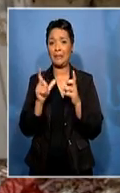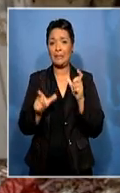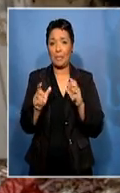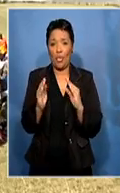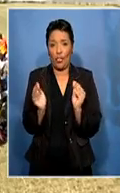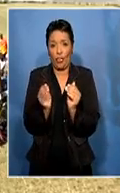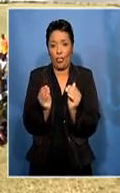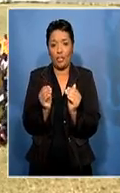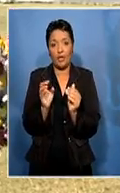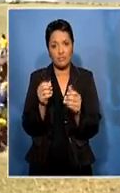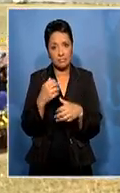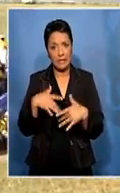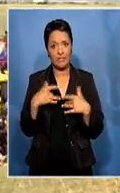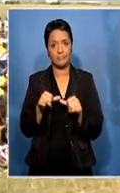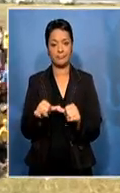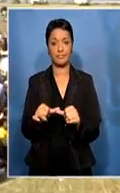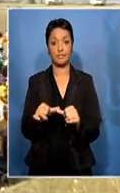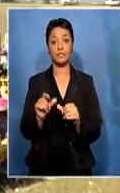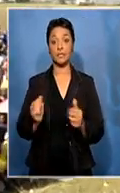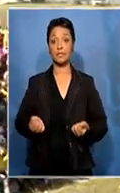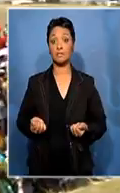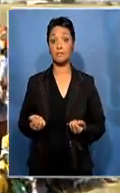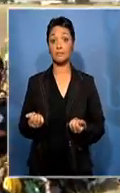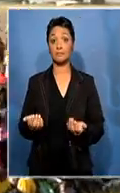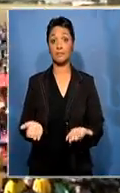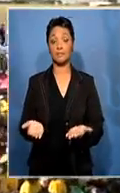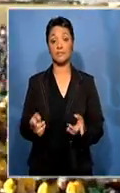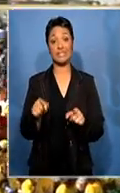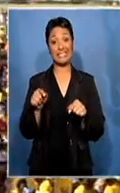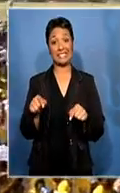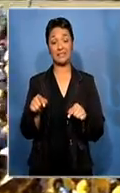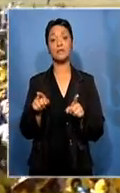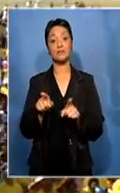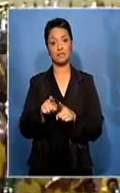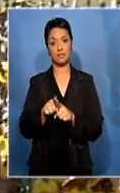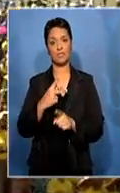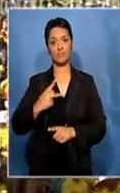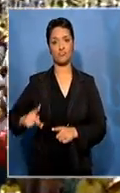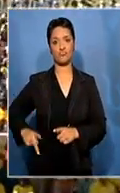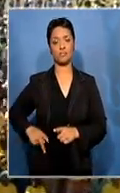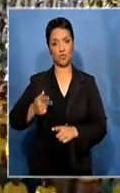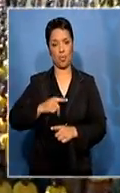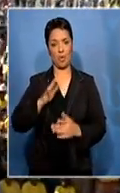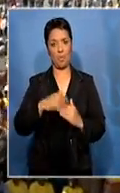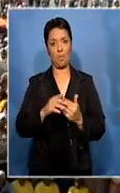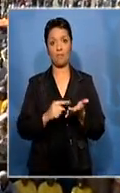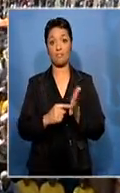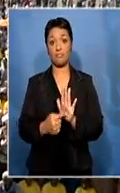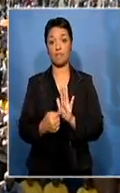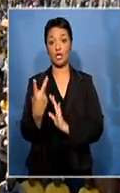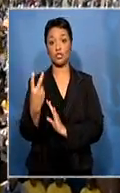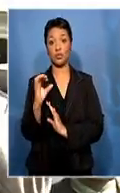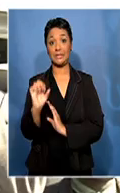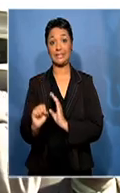small house. Service delivery like this that President Zuma once highlighted as the country nears a 20-year